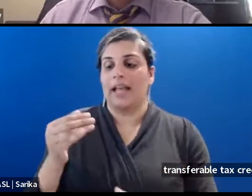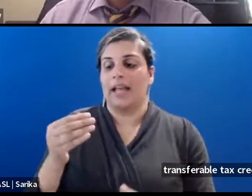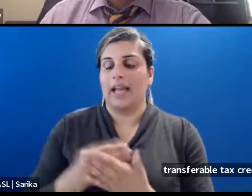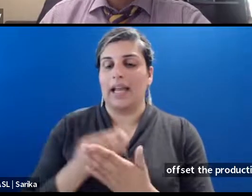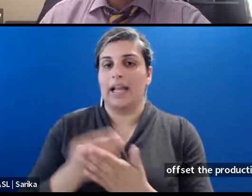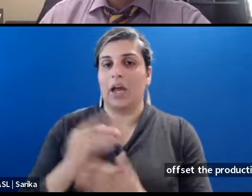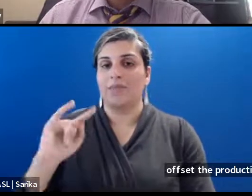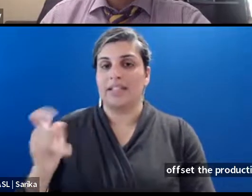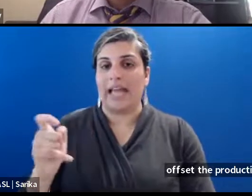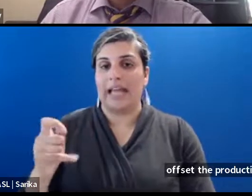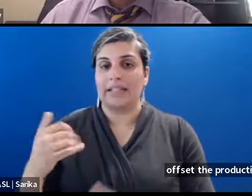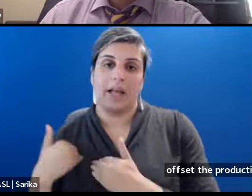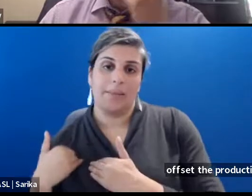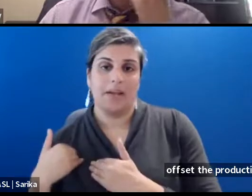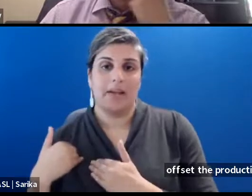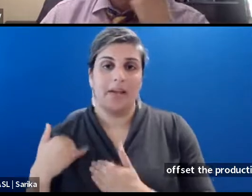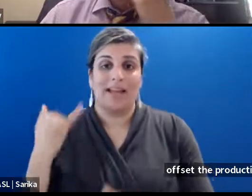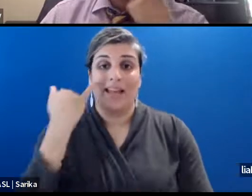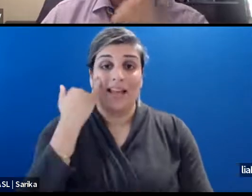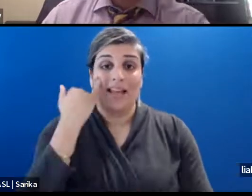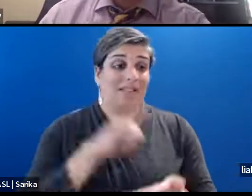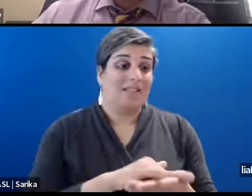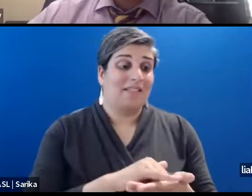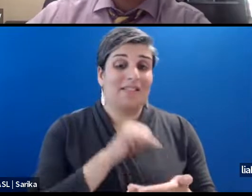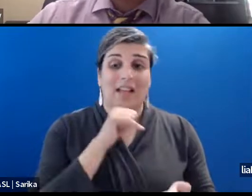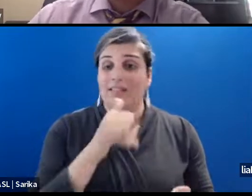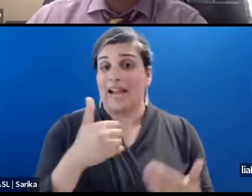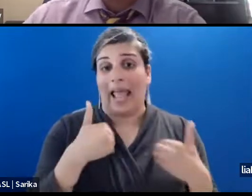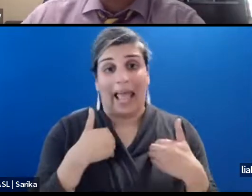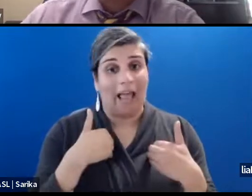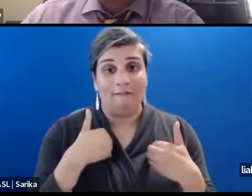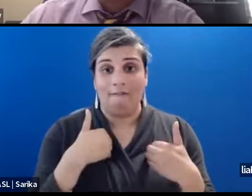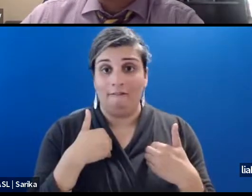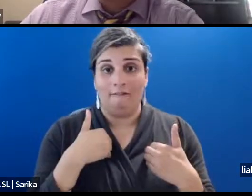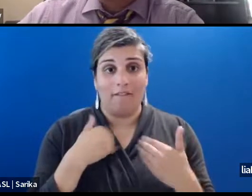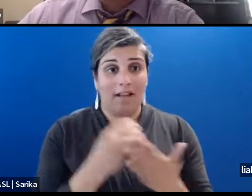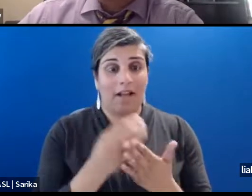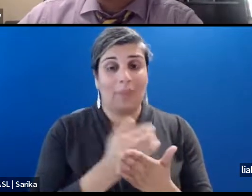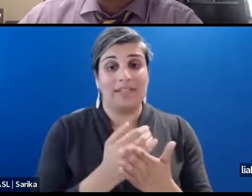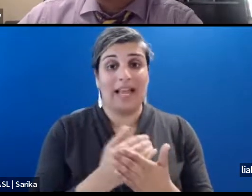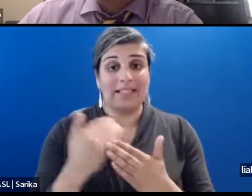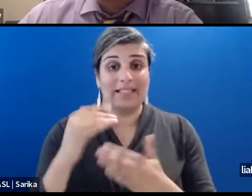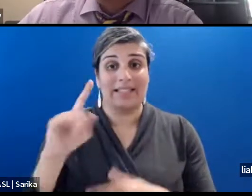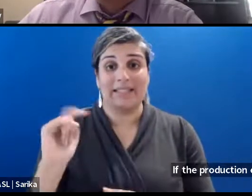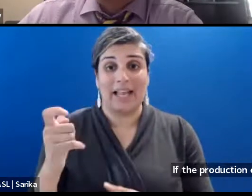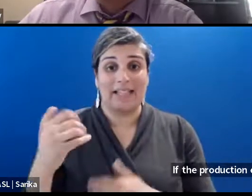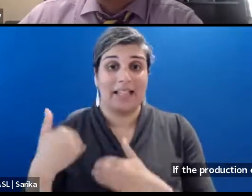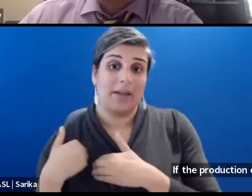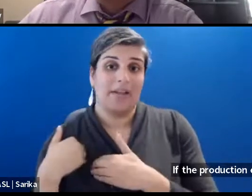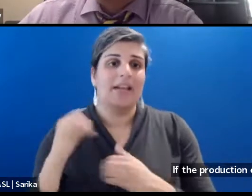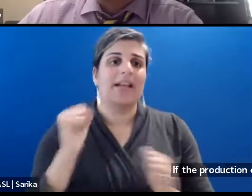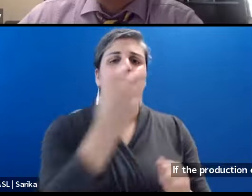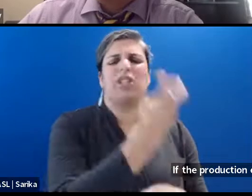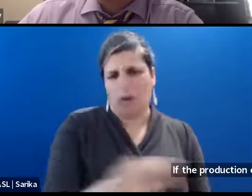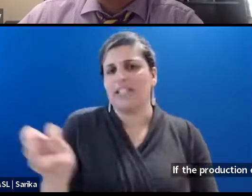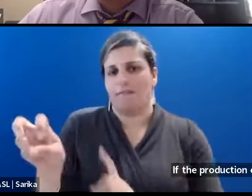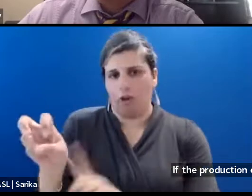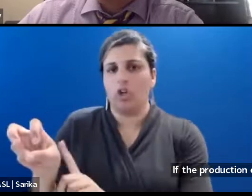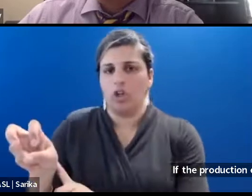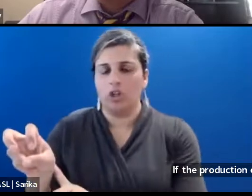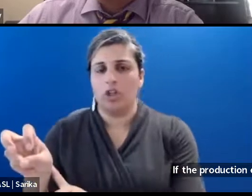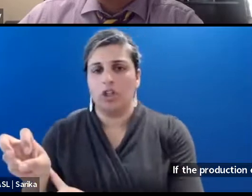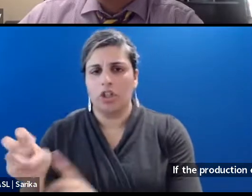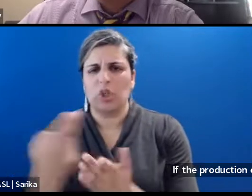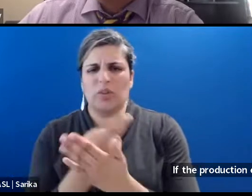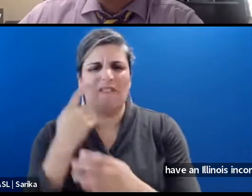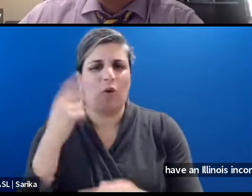that production or applicant does not have an Illinois income tax liability, it can be transferred. So, as